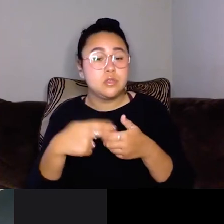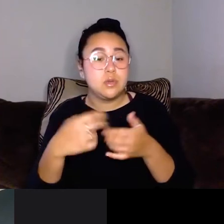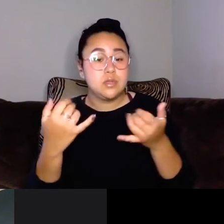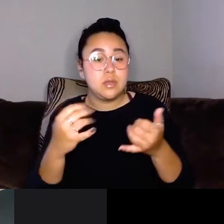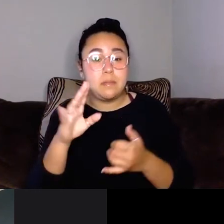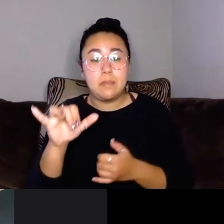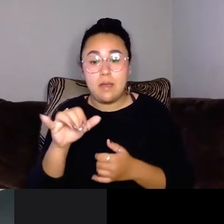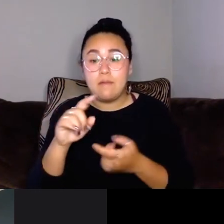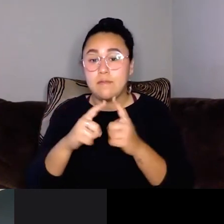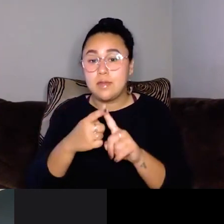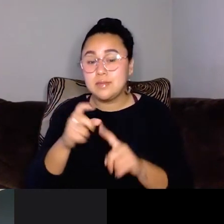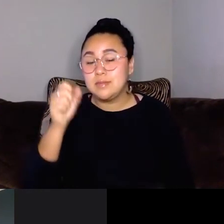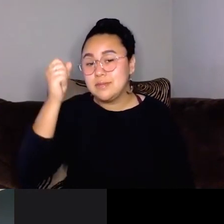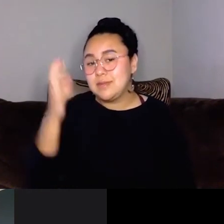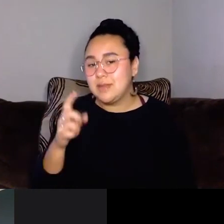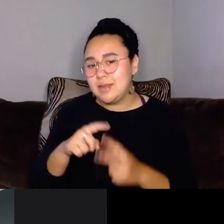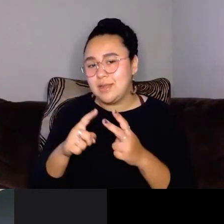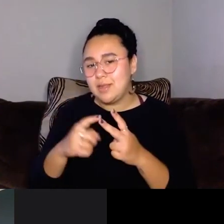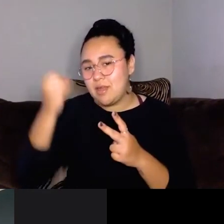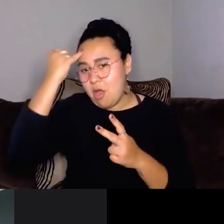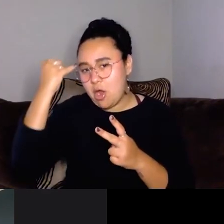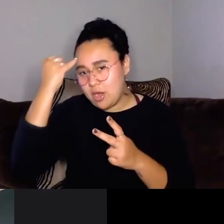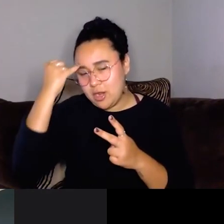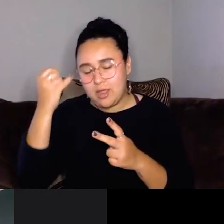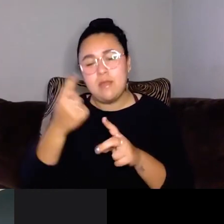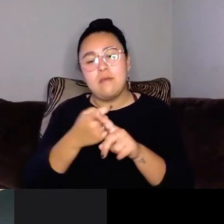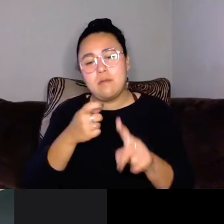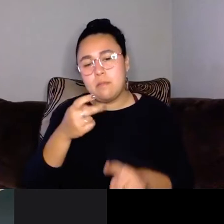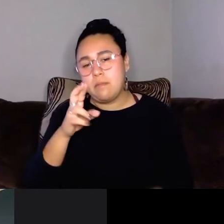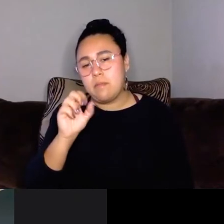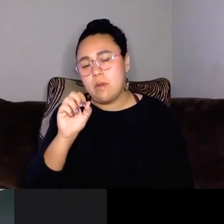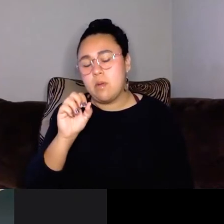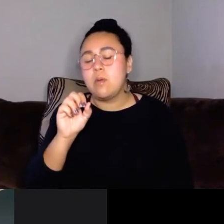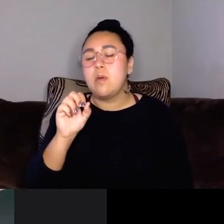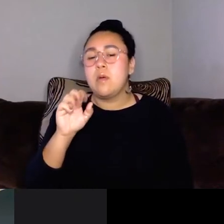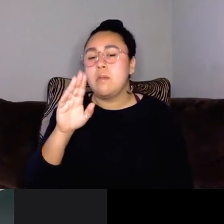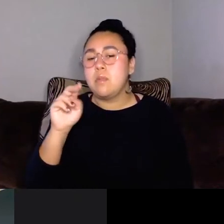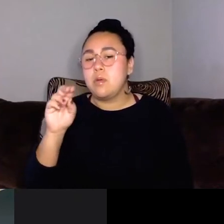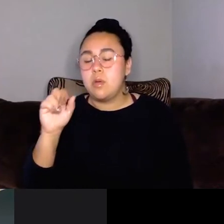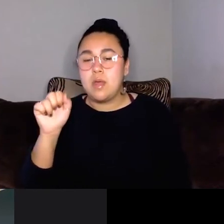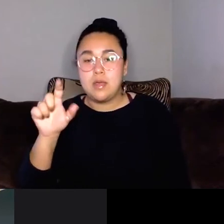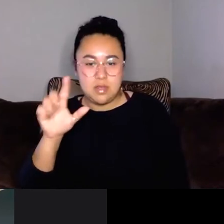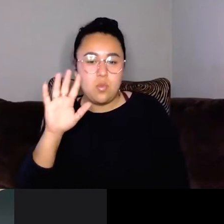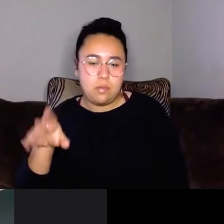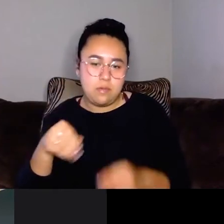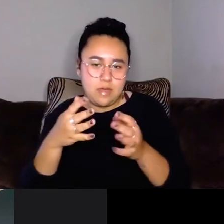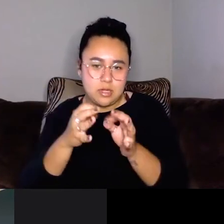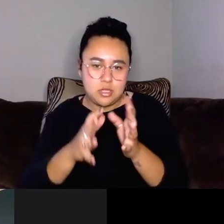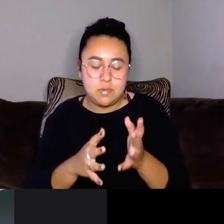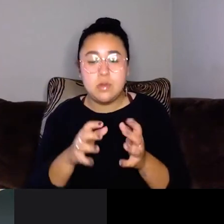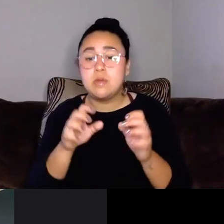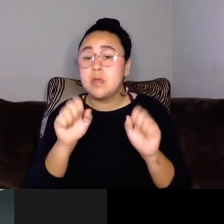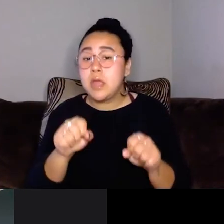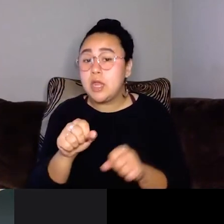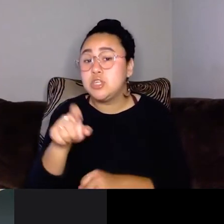by our friends, Selena and Artie from Pro Bono ASL, who will be providing our ASL interpreting. You can and